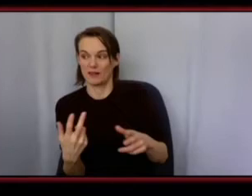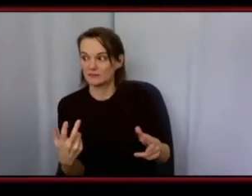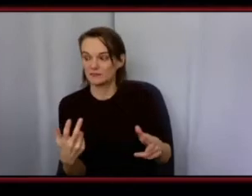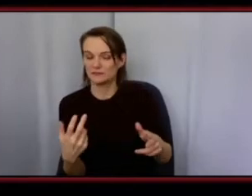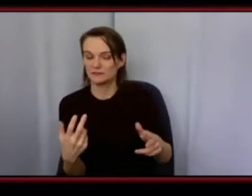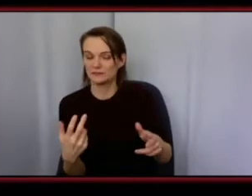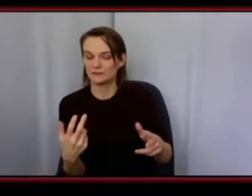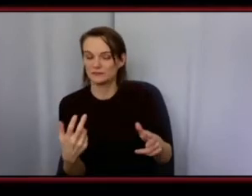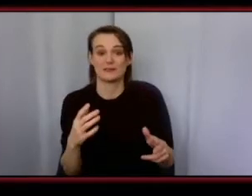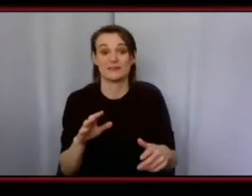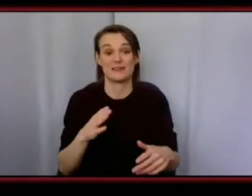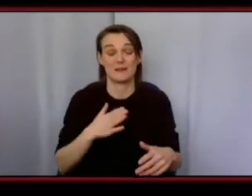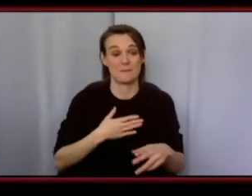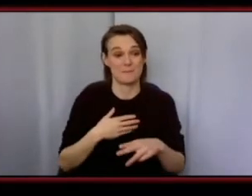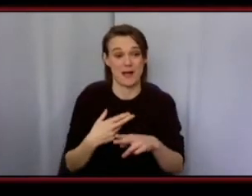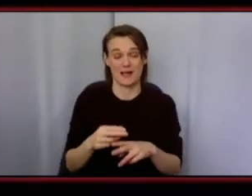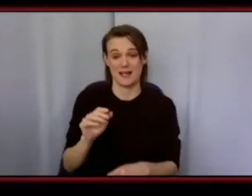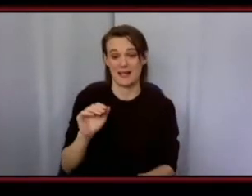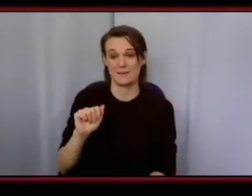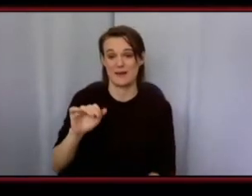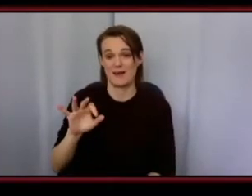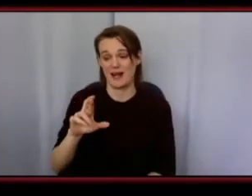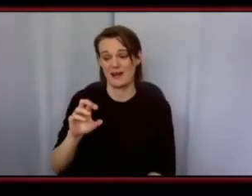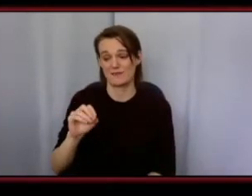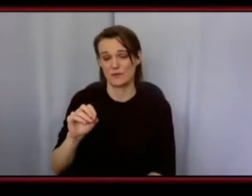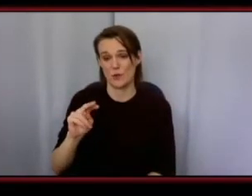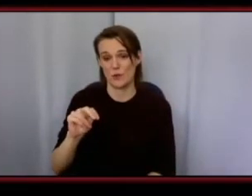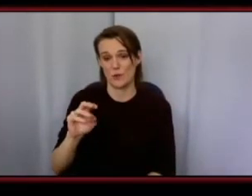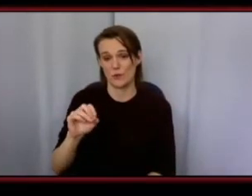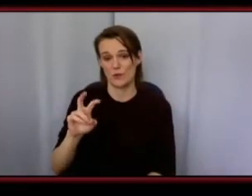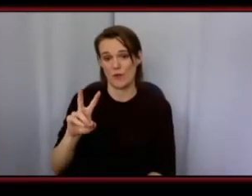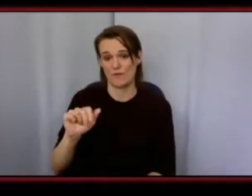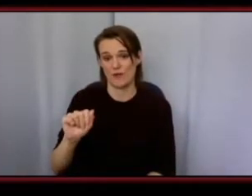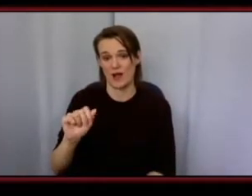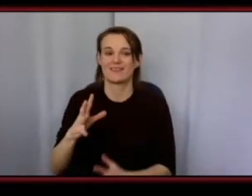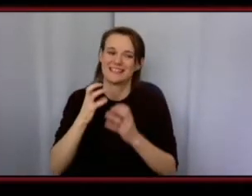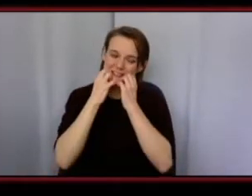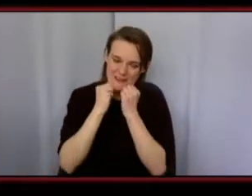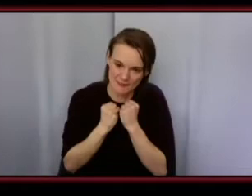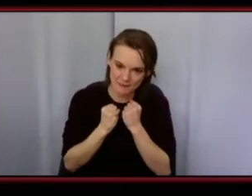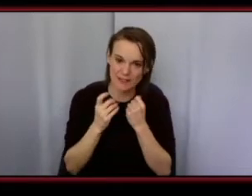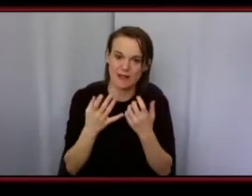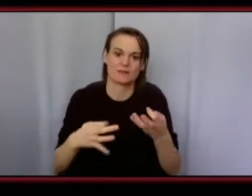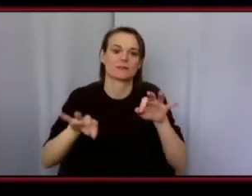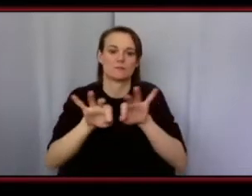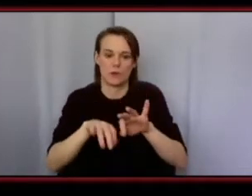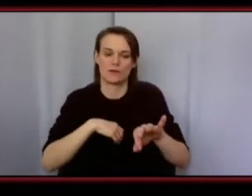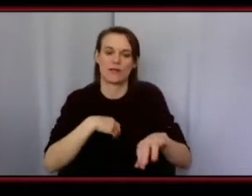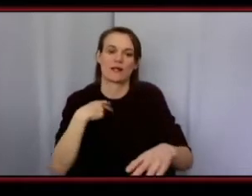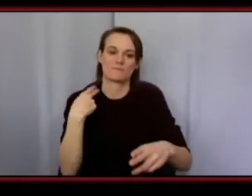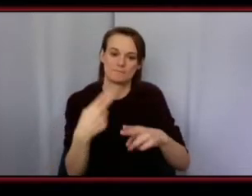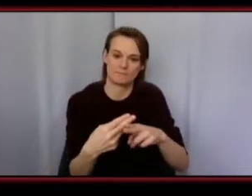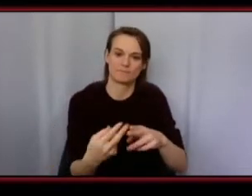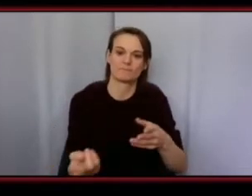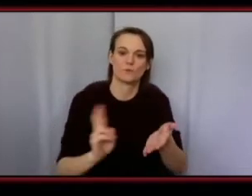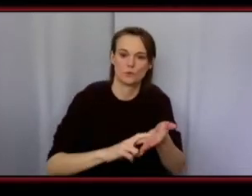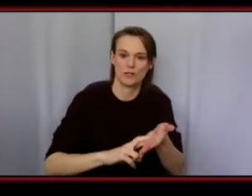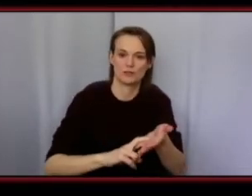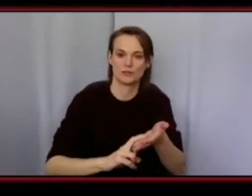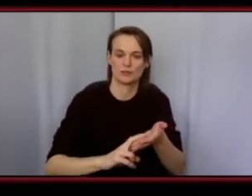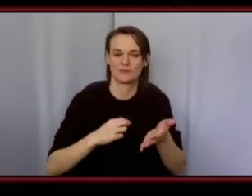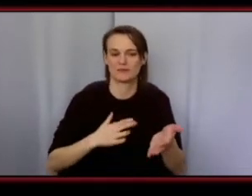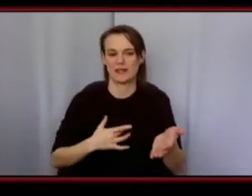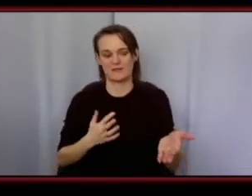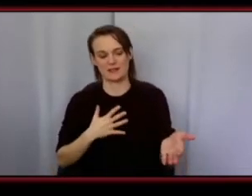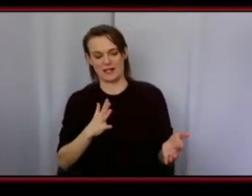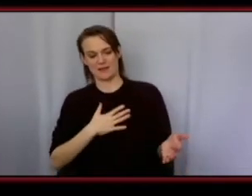afronova really means a lot to me and i wanted to make sure that was registered because i felt like it was something unique i don't want i wanted